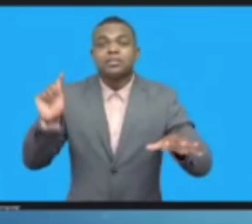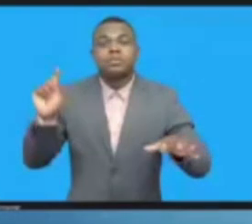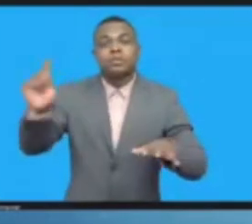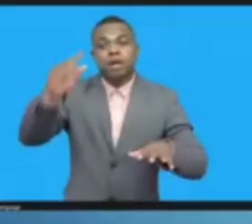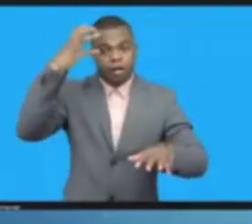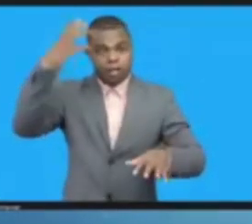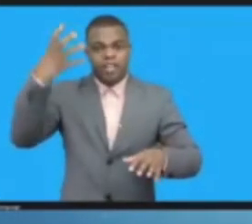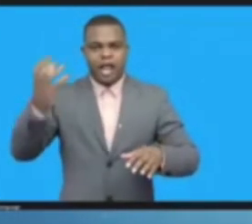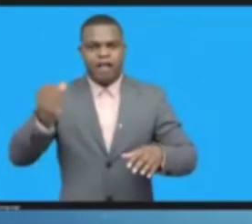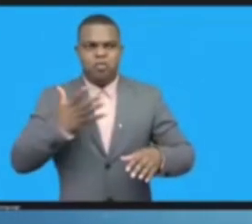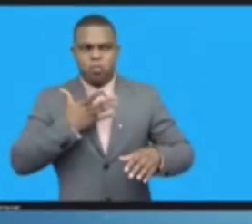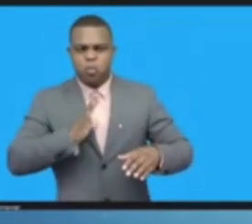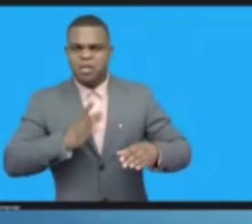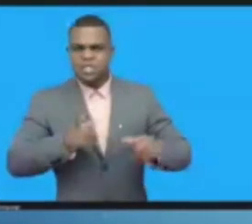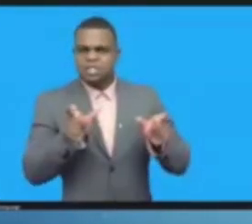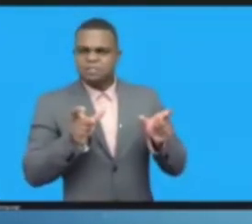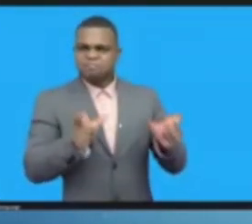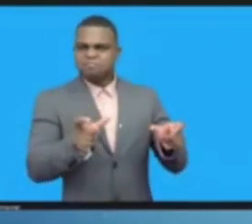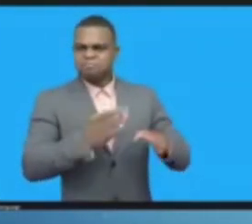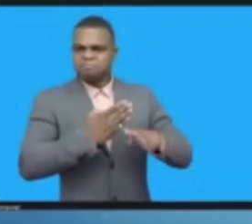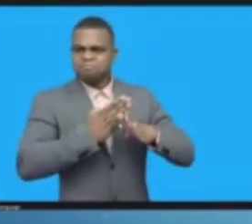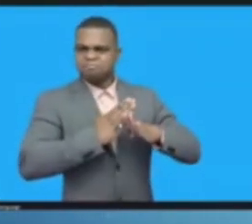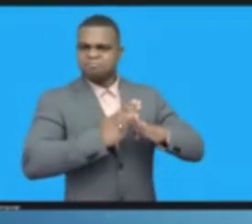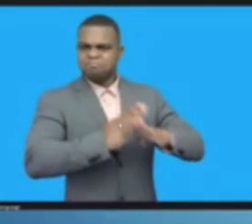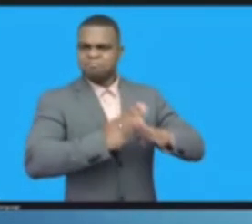the core functioning of the Internet.